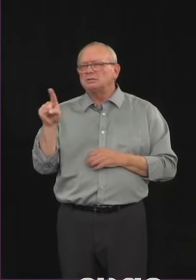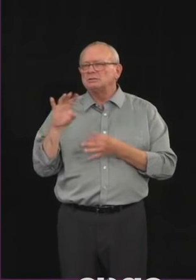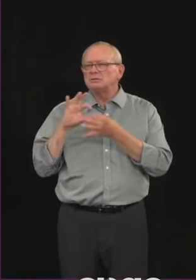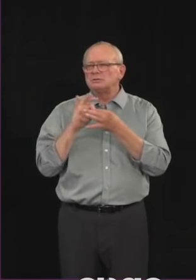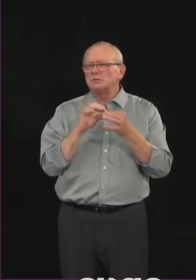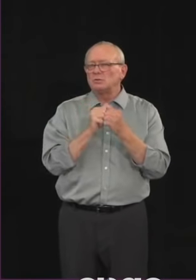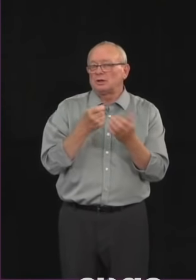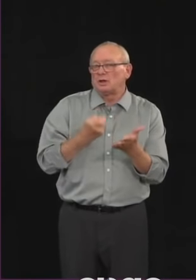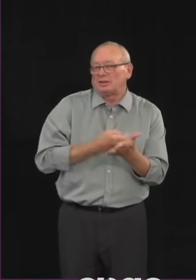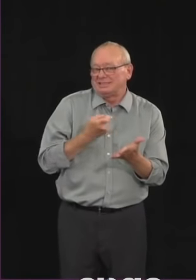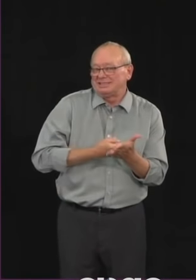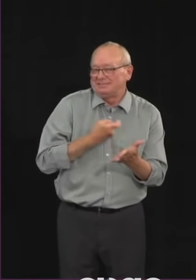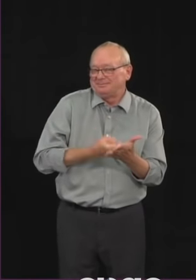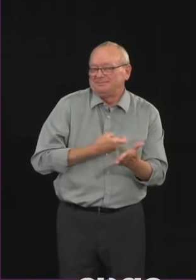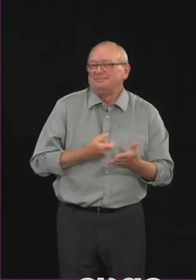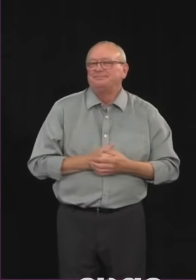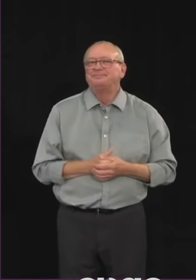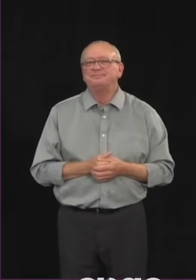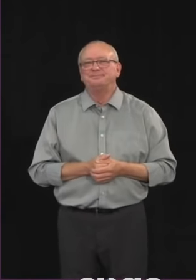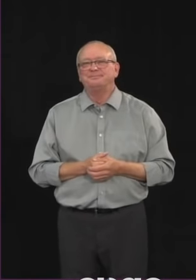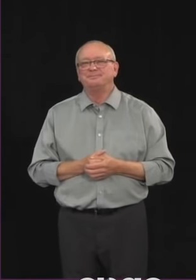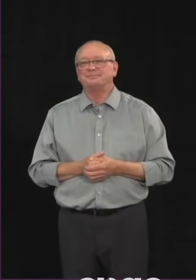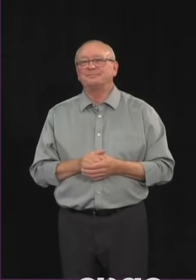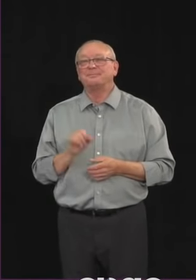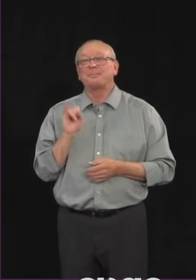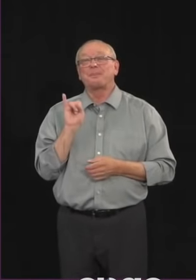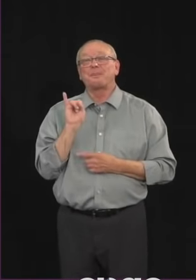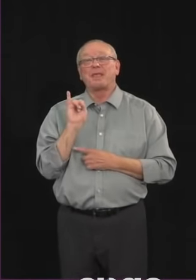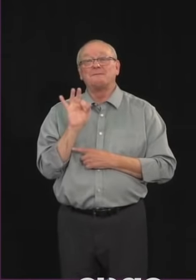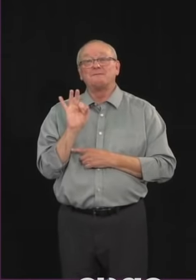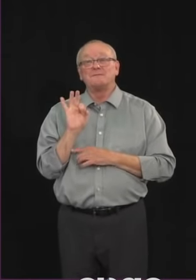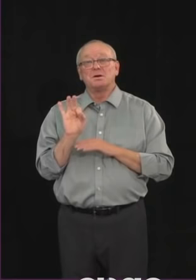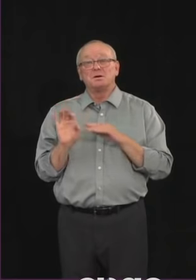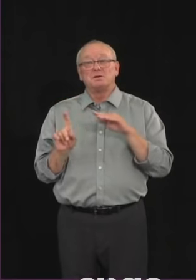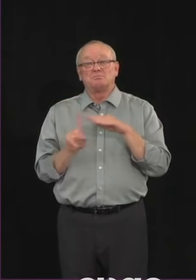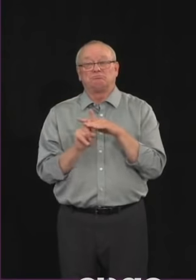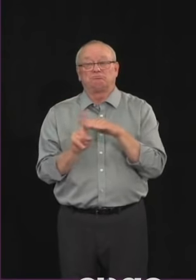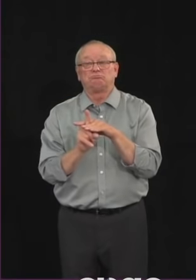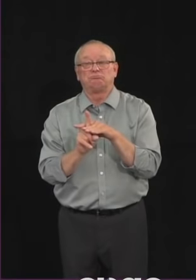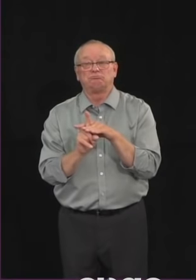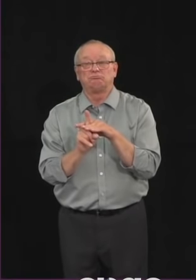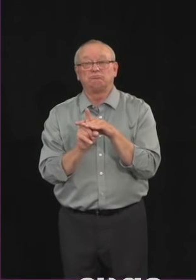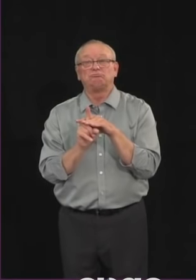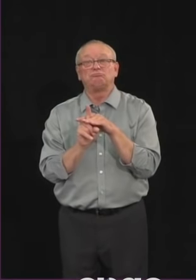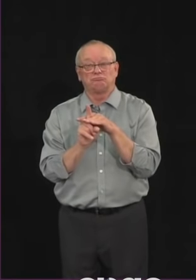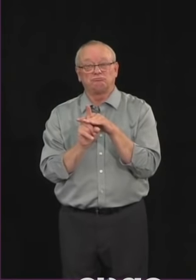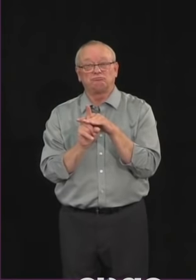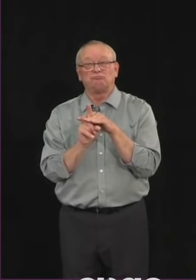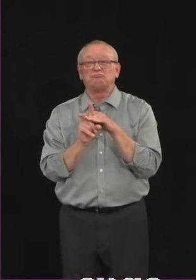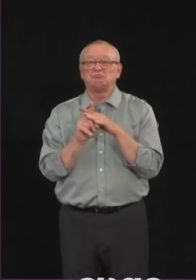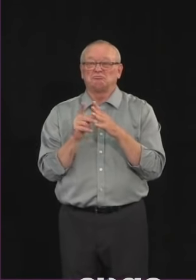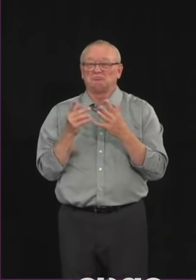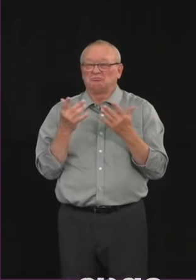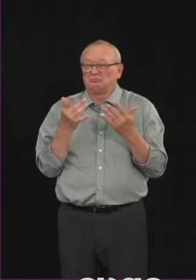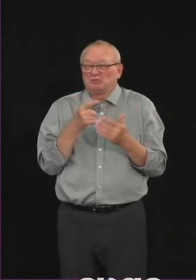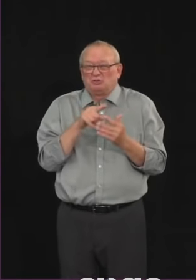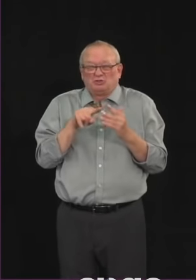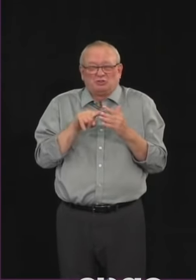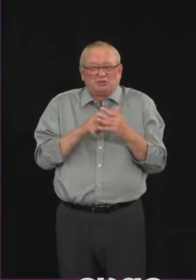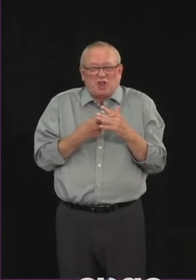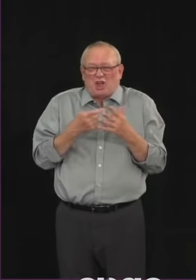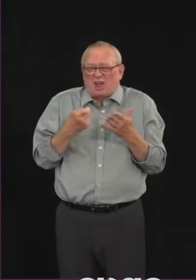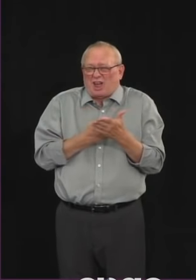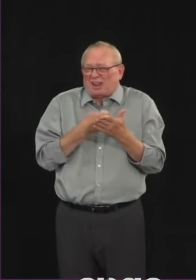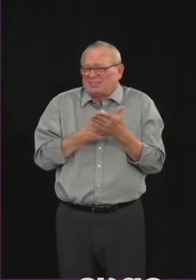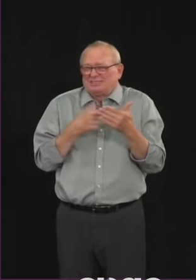cases, um, associated with, um, game play, uh, once that begins, um, how granular will the